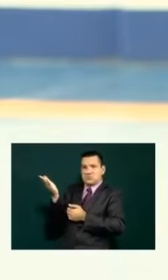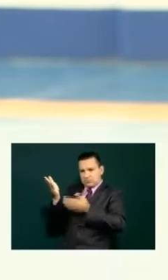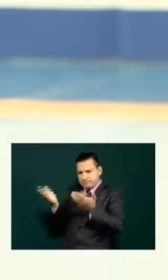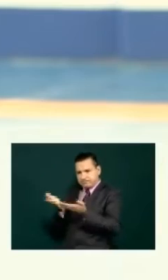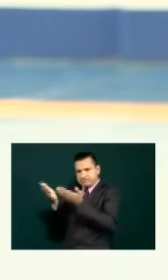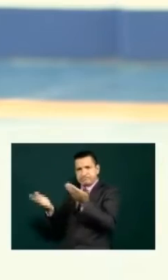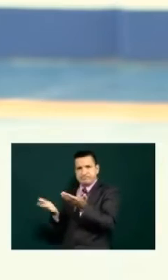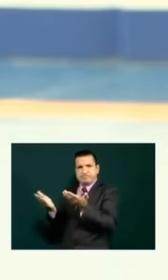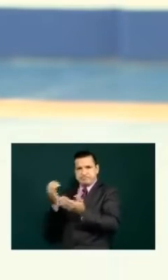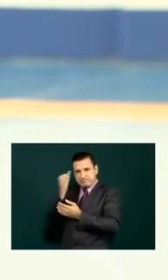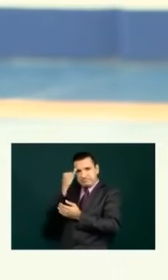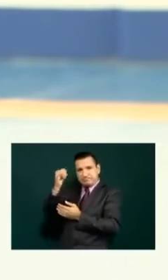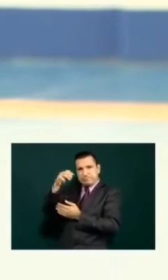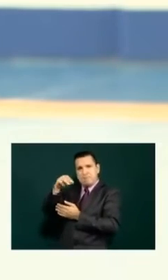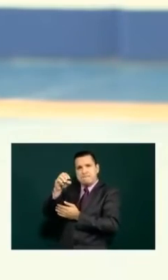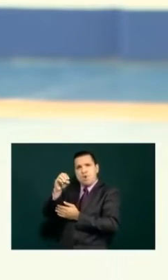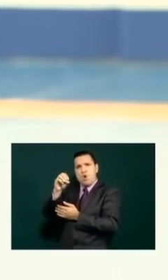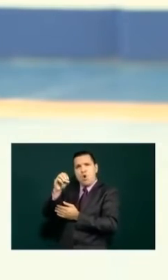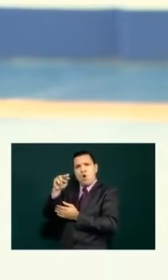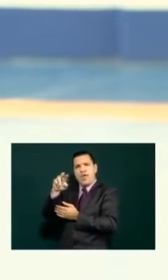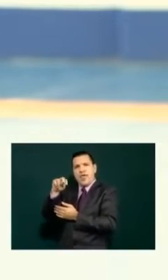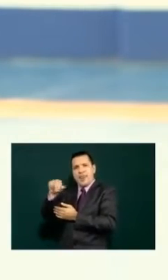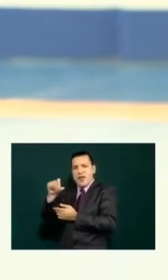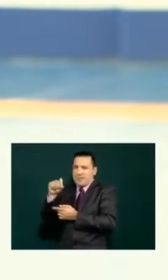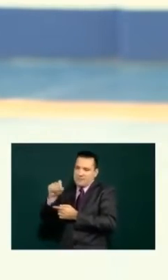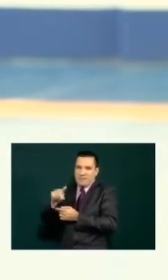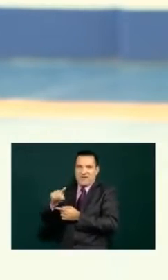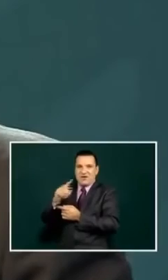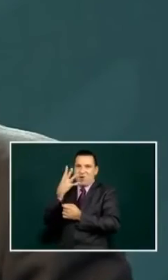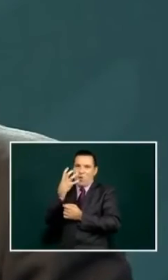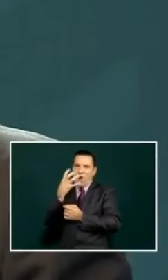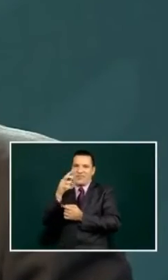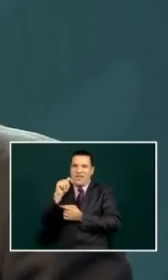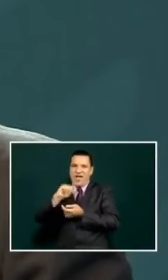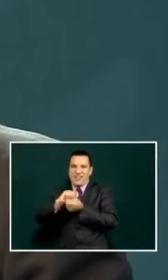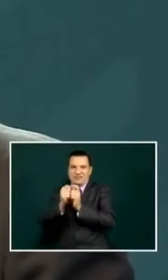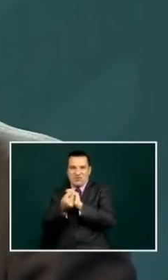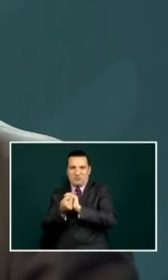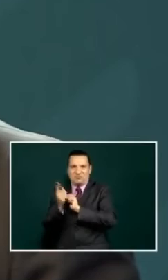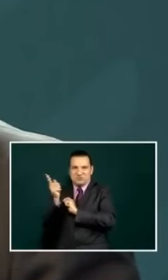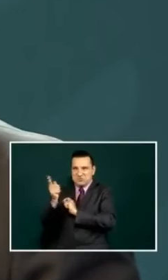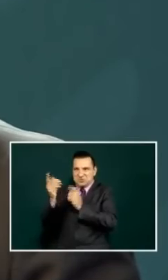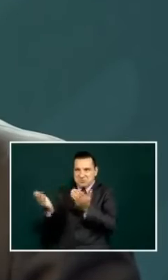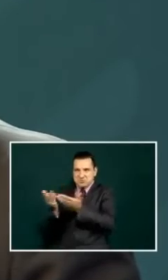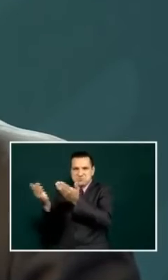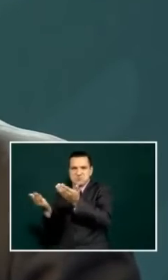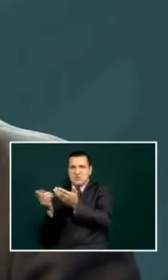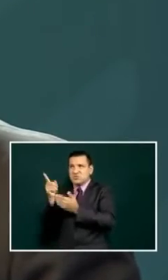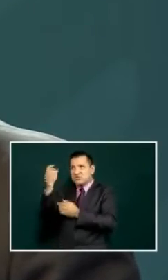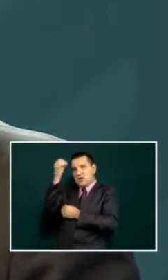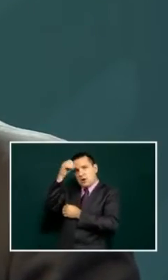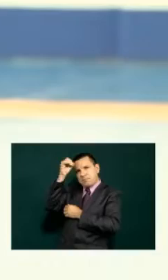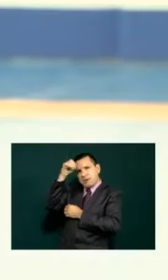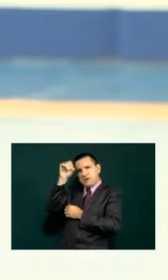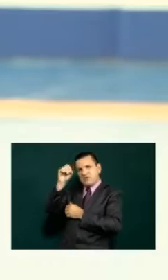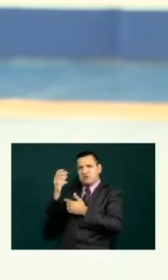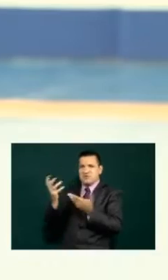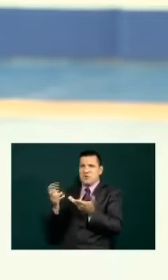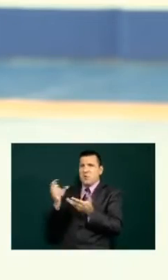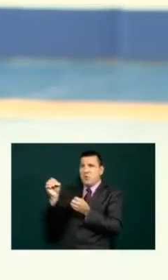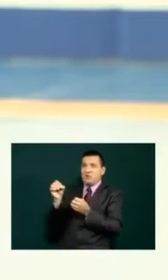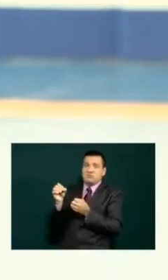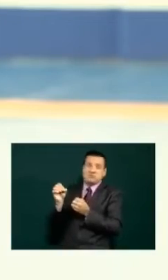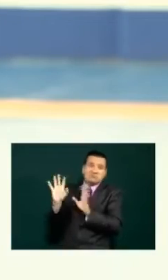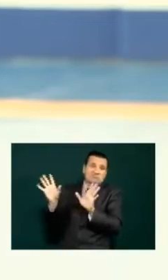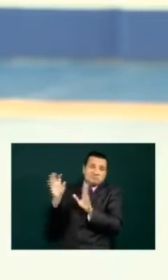you as a promoter of this party what is your opinion or do you